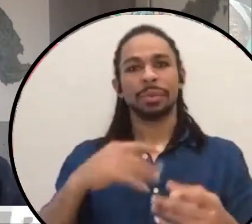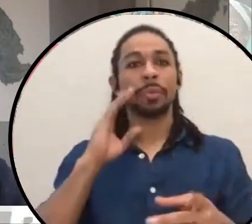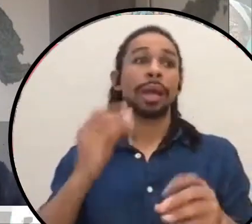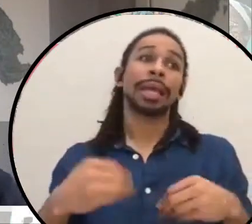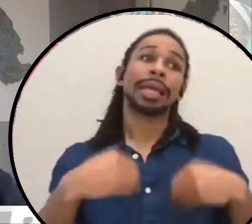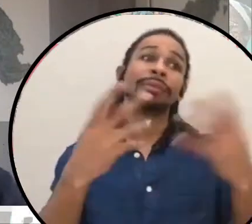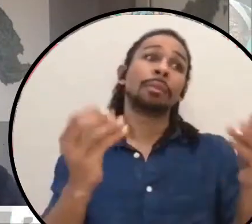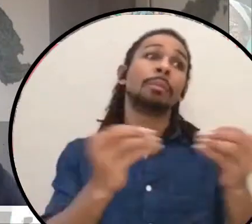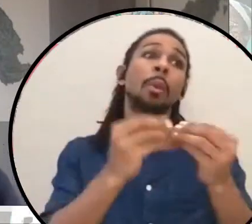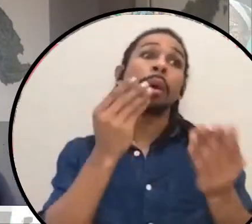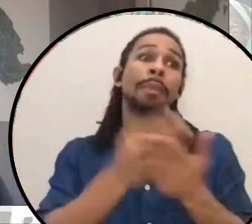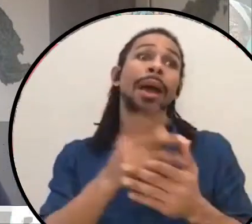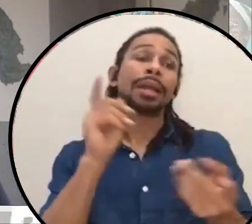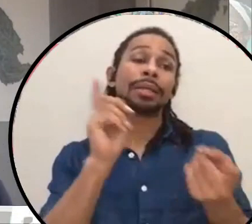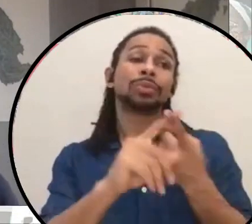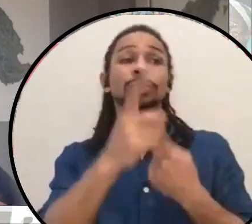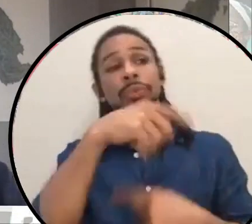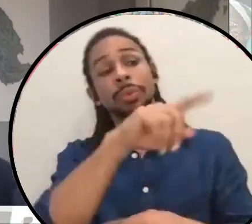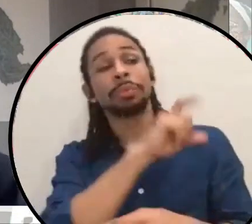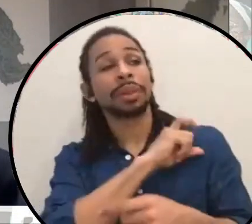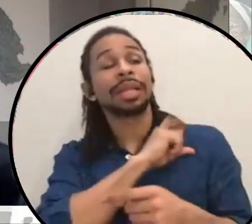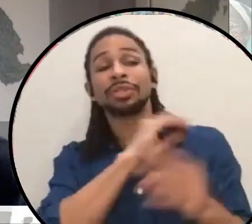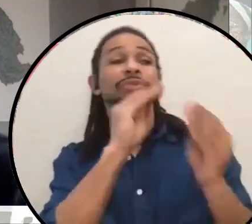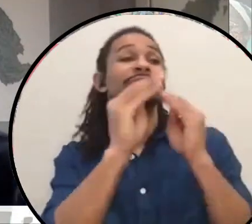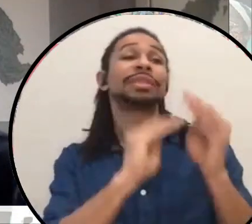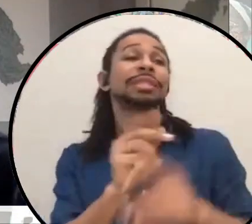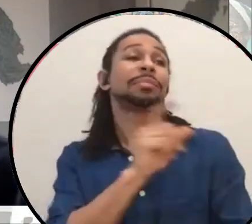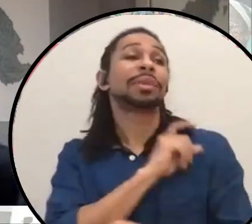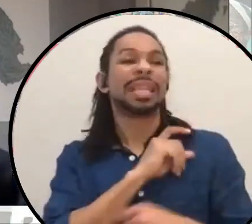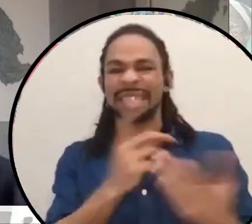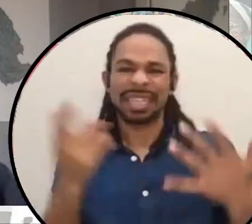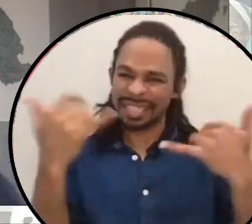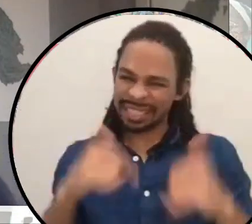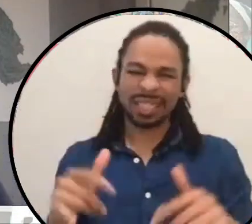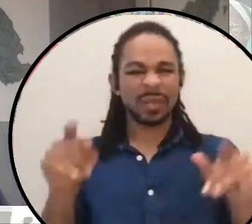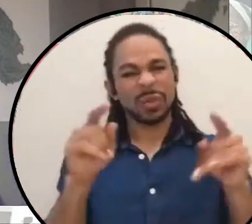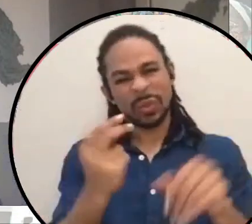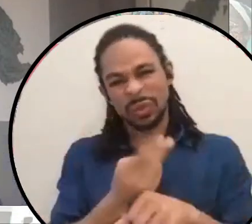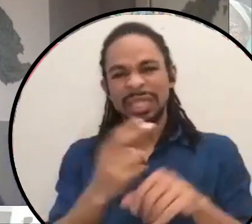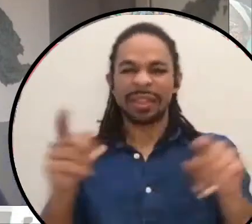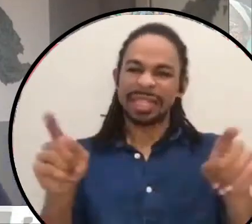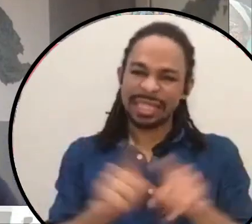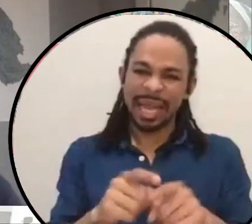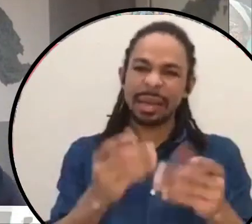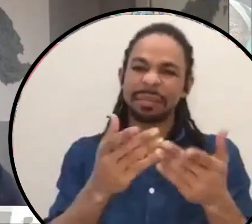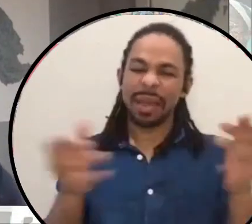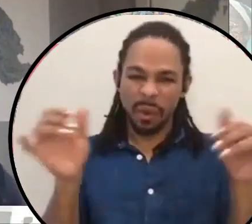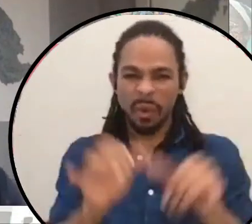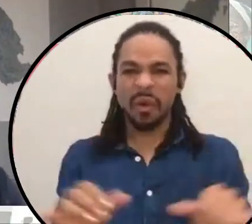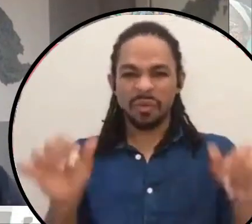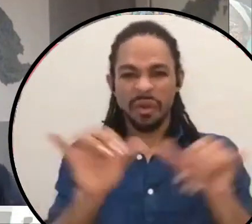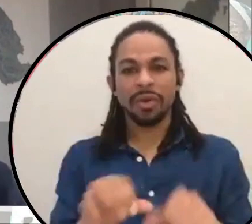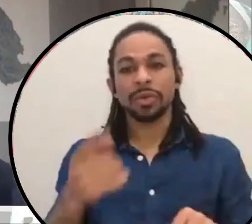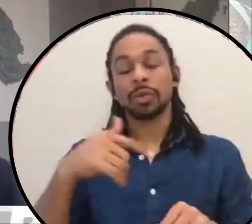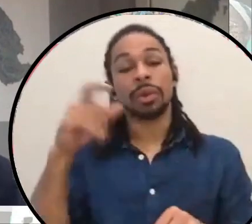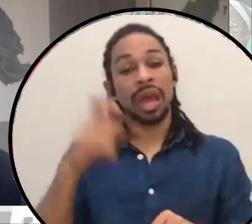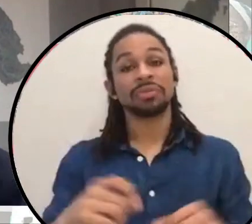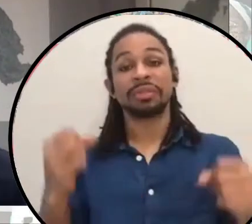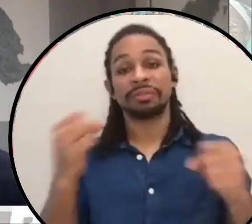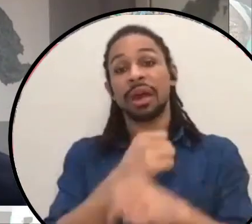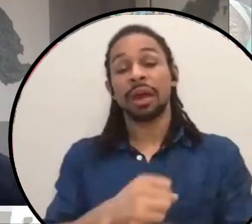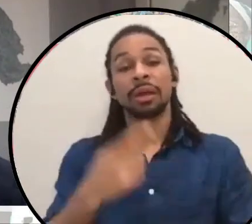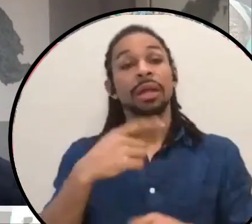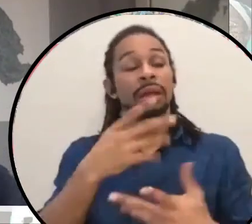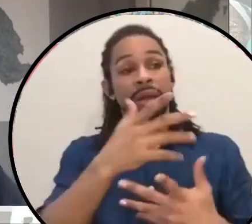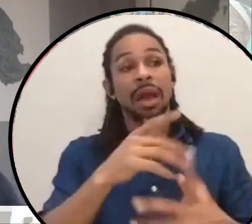Now we'll build another prison to fix the prison. You know, they still are using that same stuff against us. So we always have to be fighting this. Oh, we're going to build another police station.